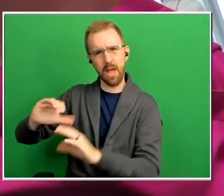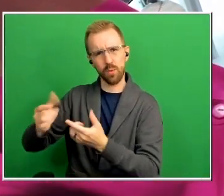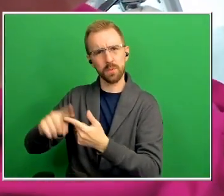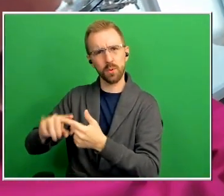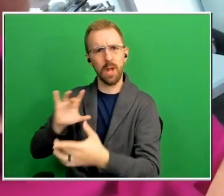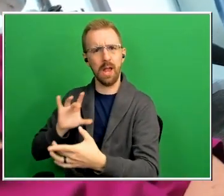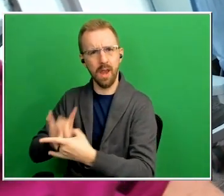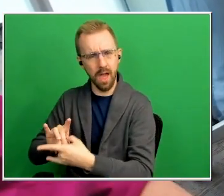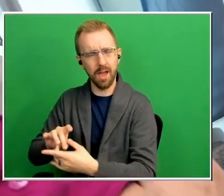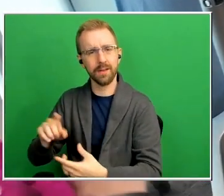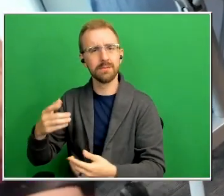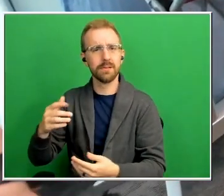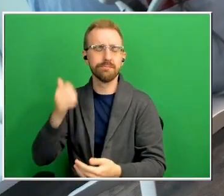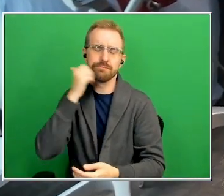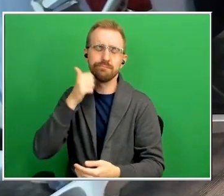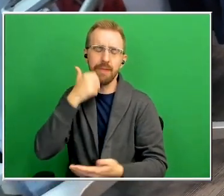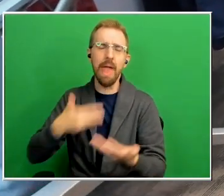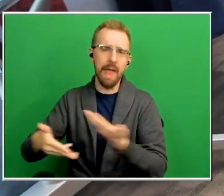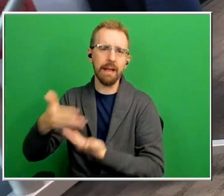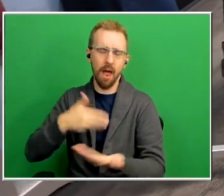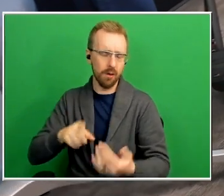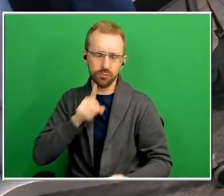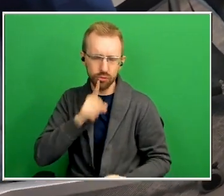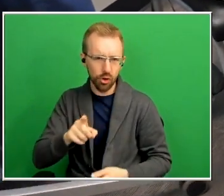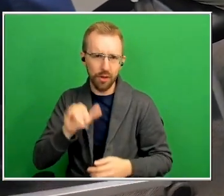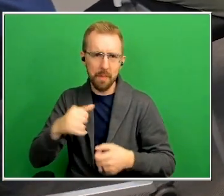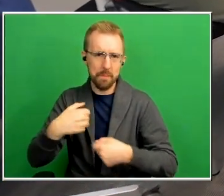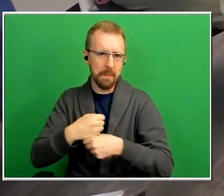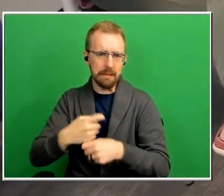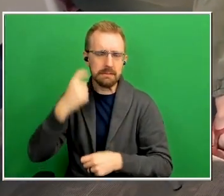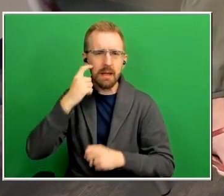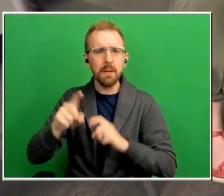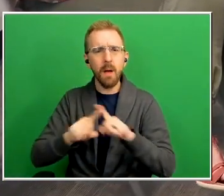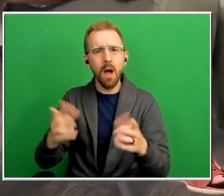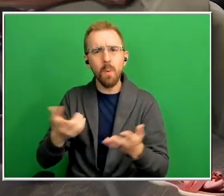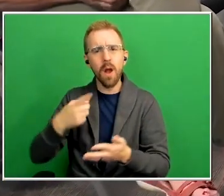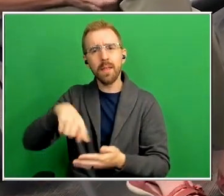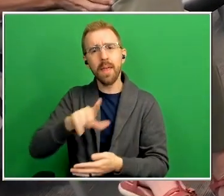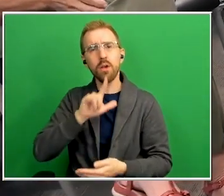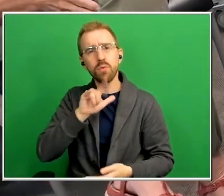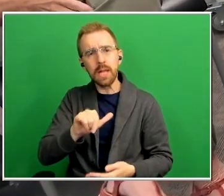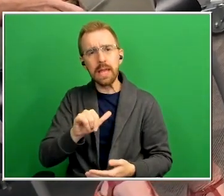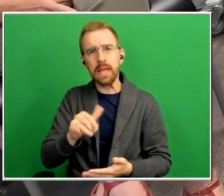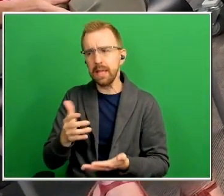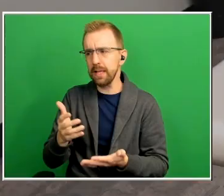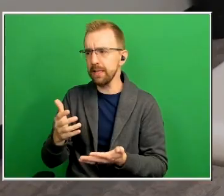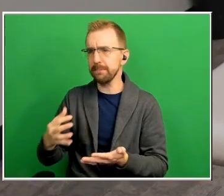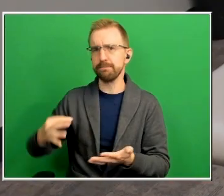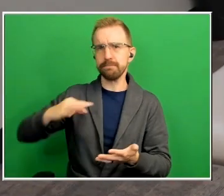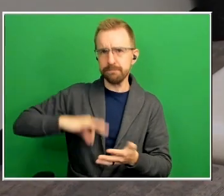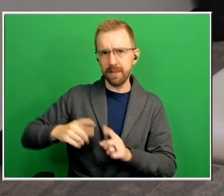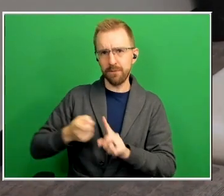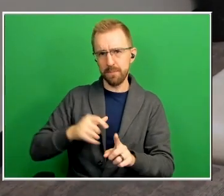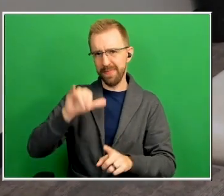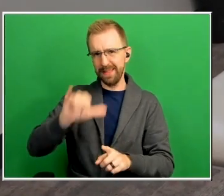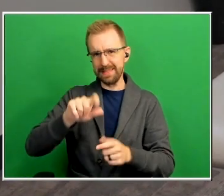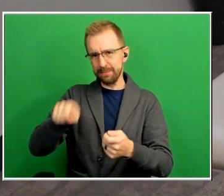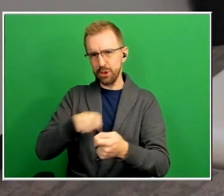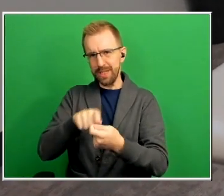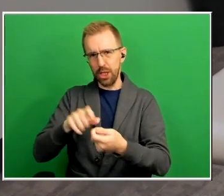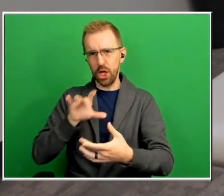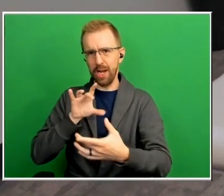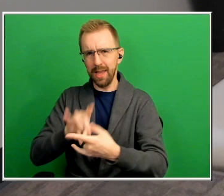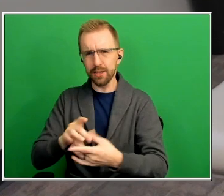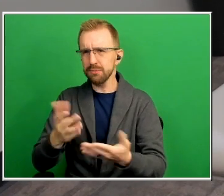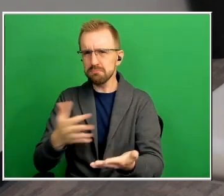out it seems to make sense but what can they really be getting from this particular connection well